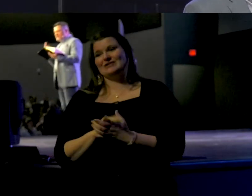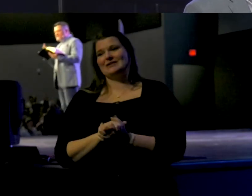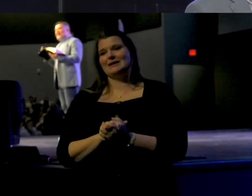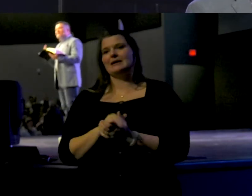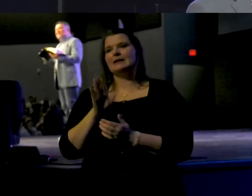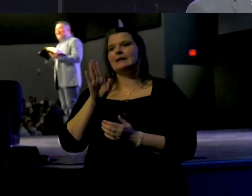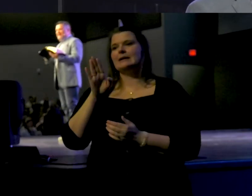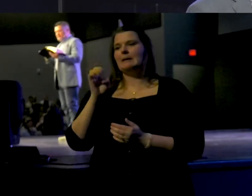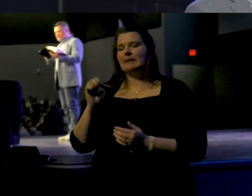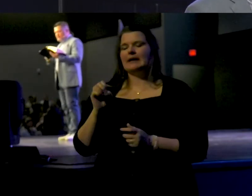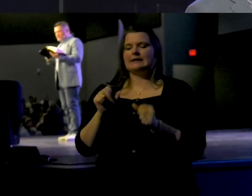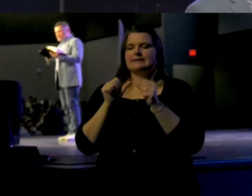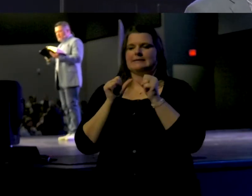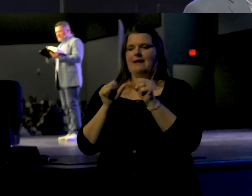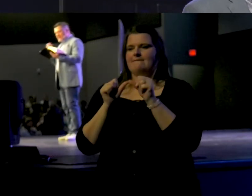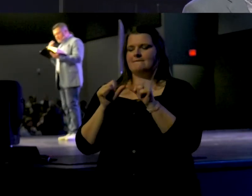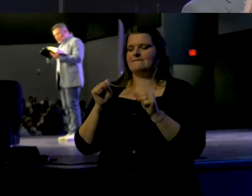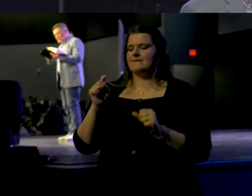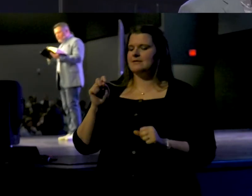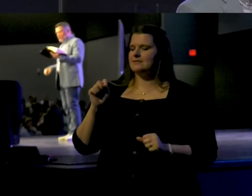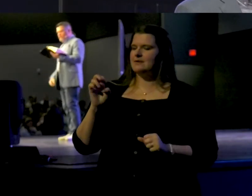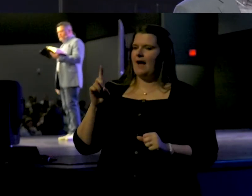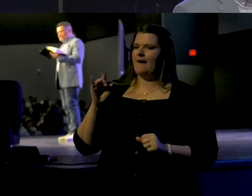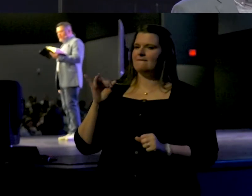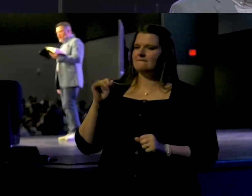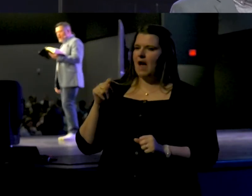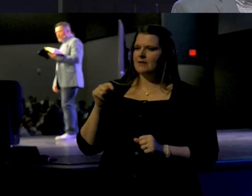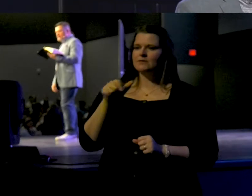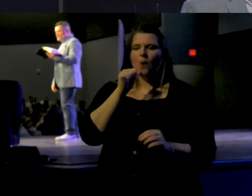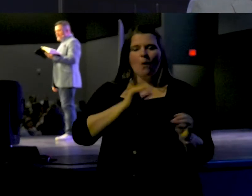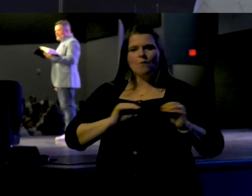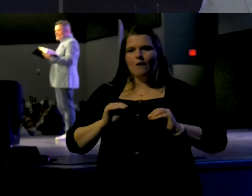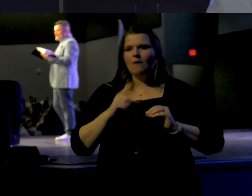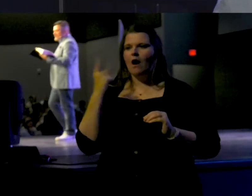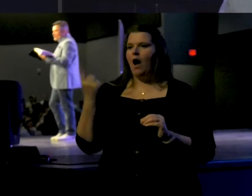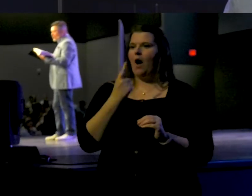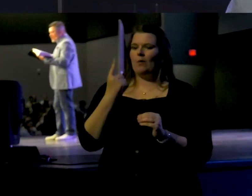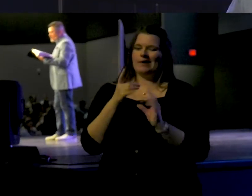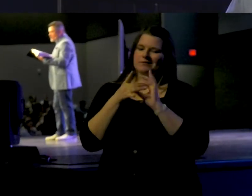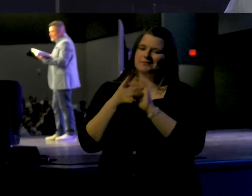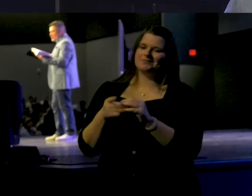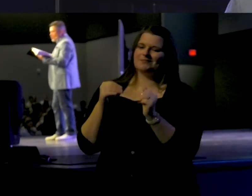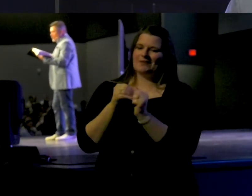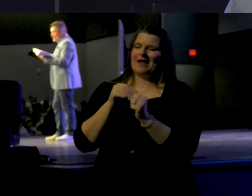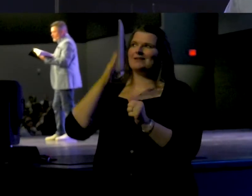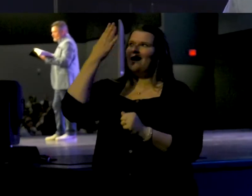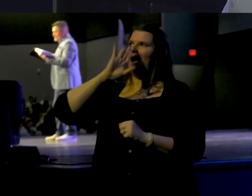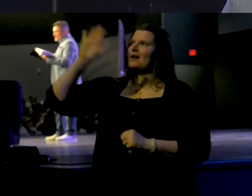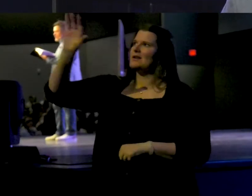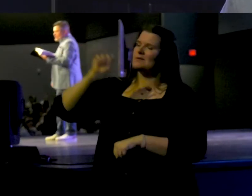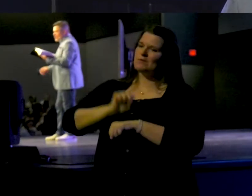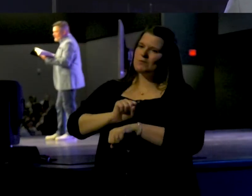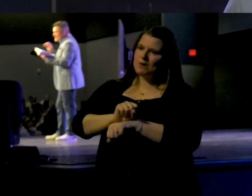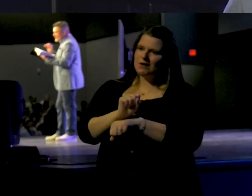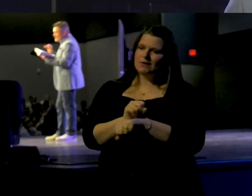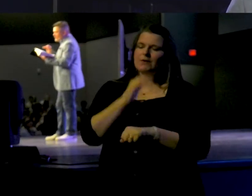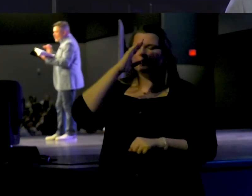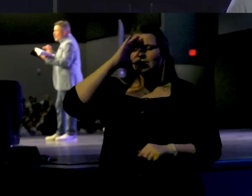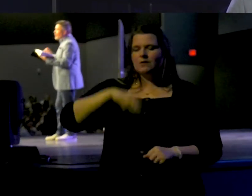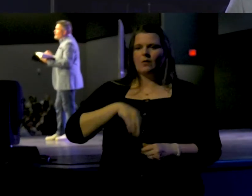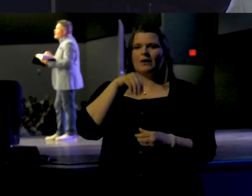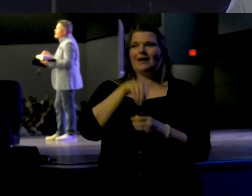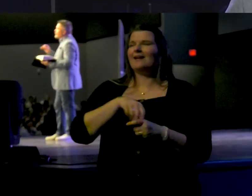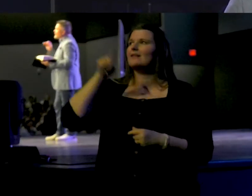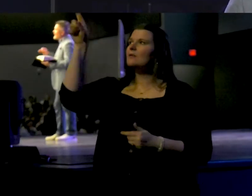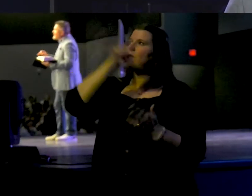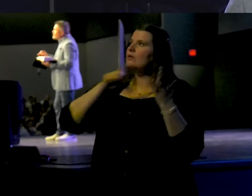Be steadfast, immovable, always abounding in the work of the Lord, knowing that in